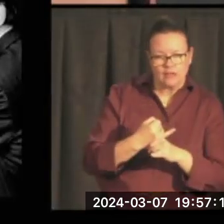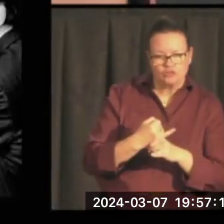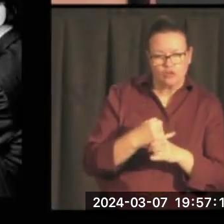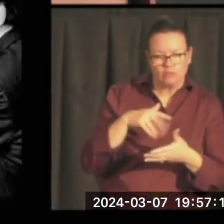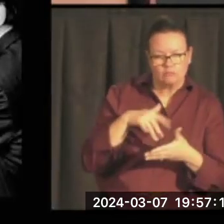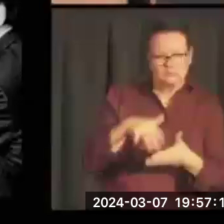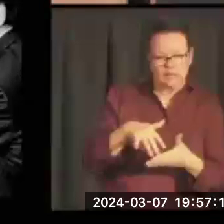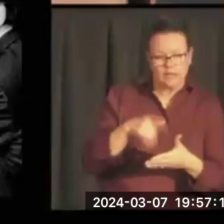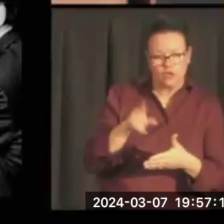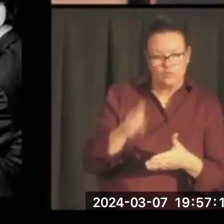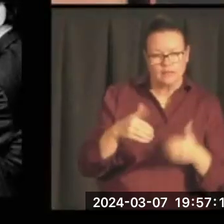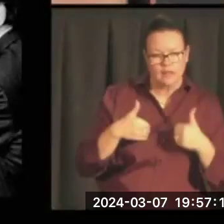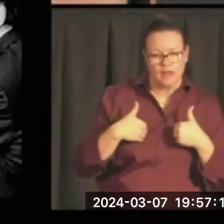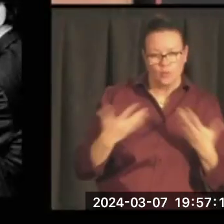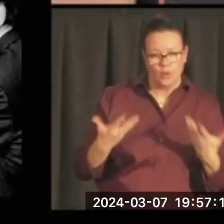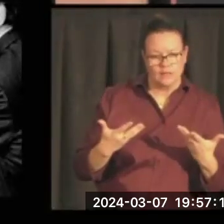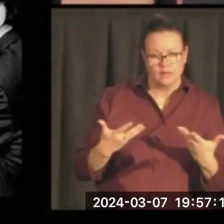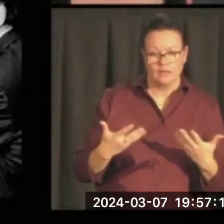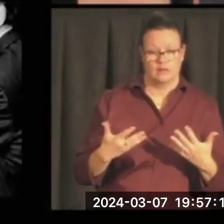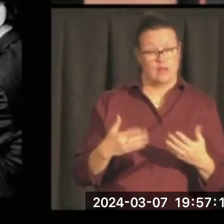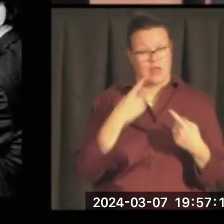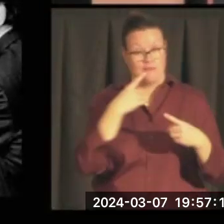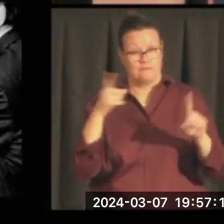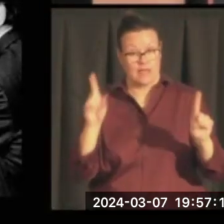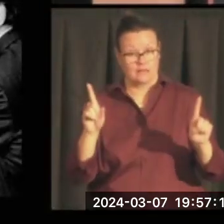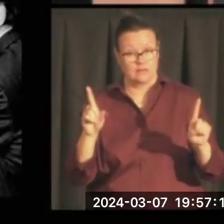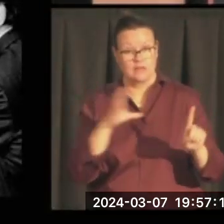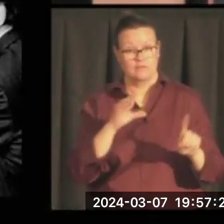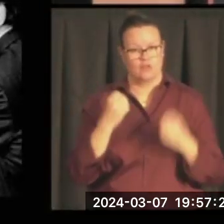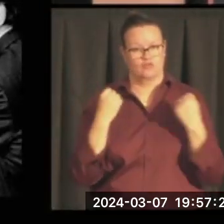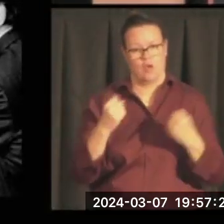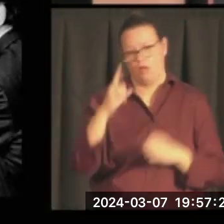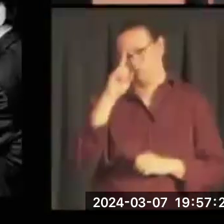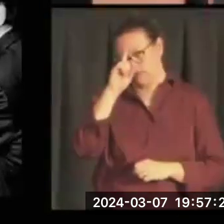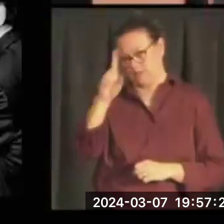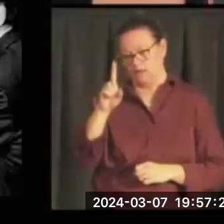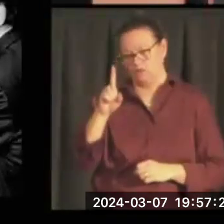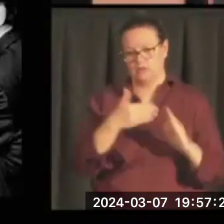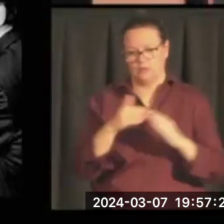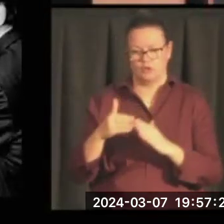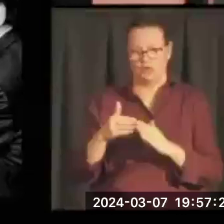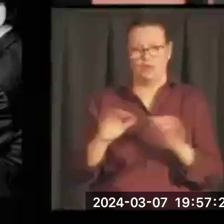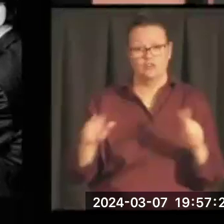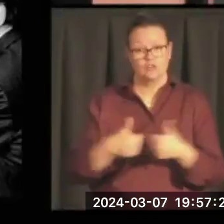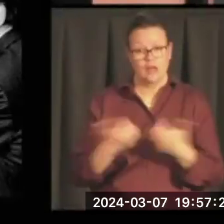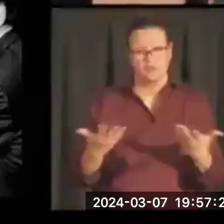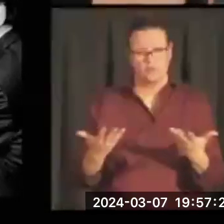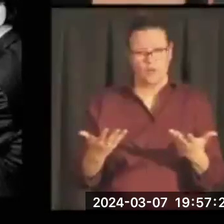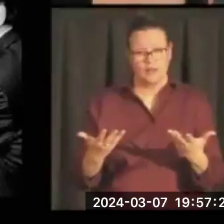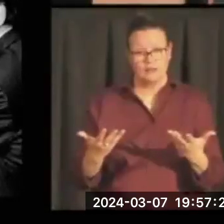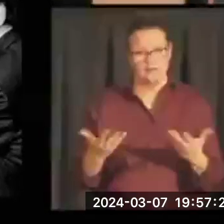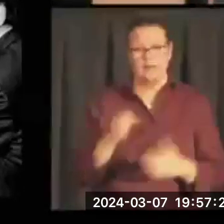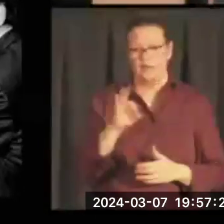well you need an effective and strong intelligence community. The challenge is when you have one in a democratic